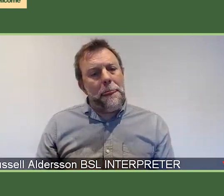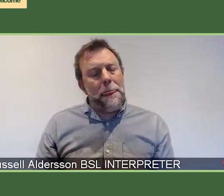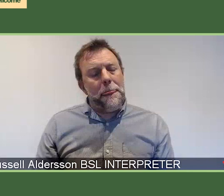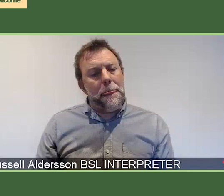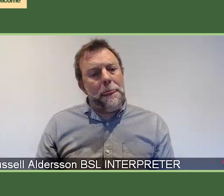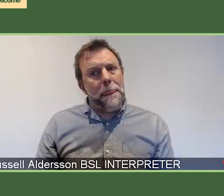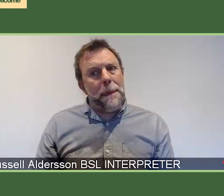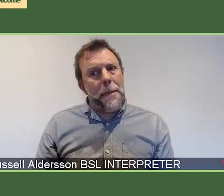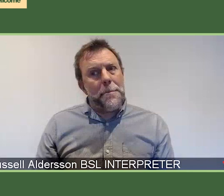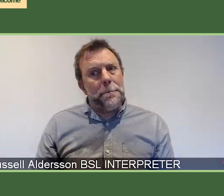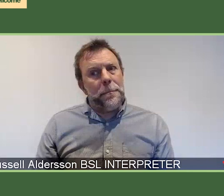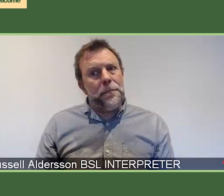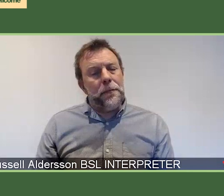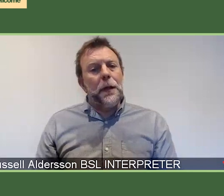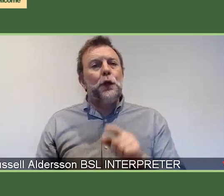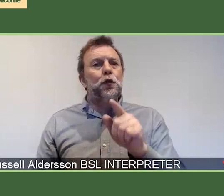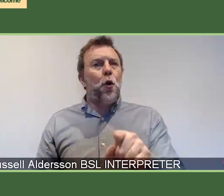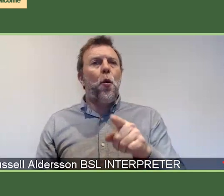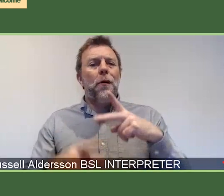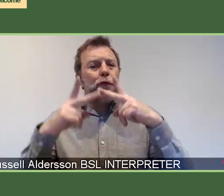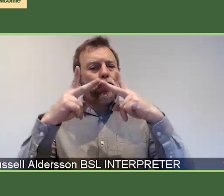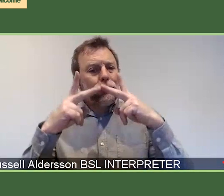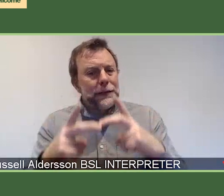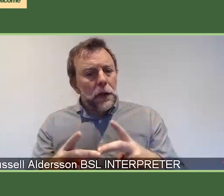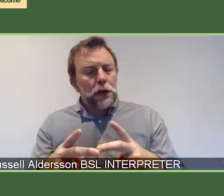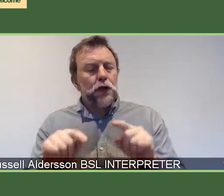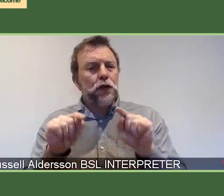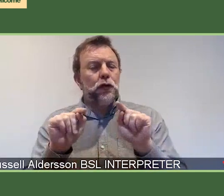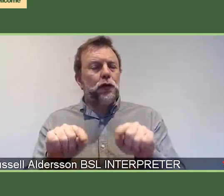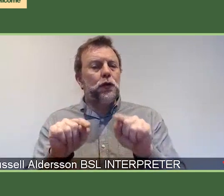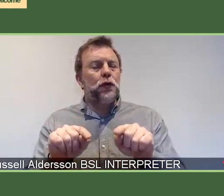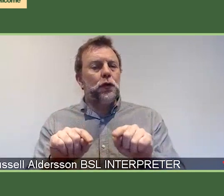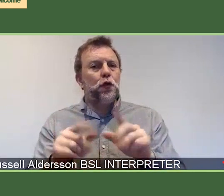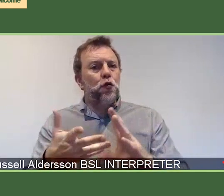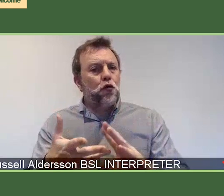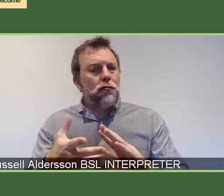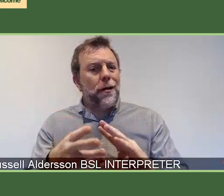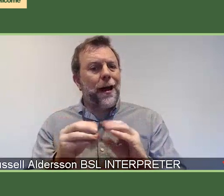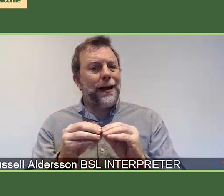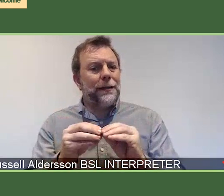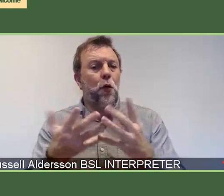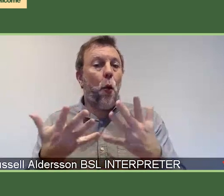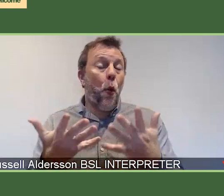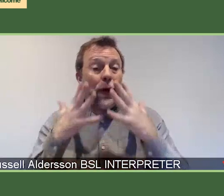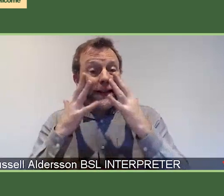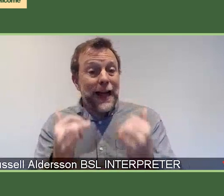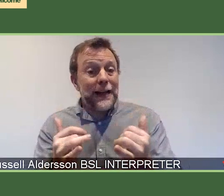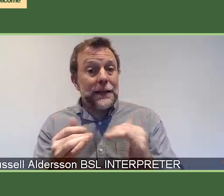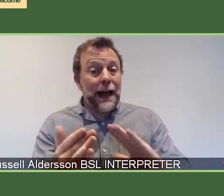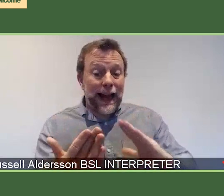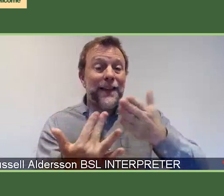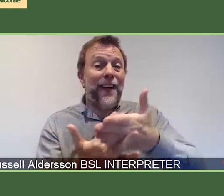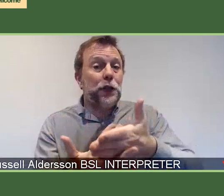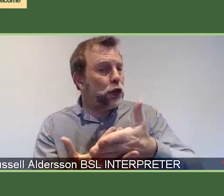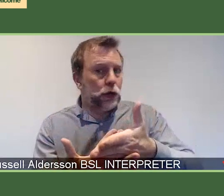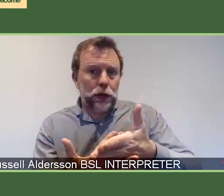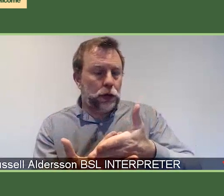research which is in there to create or test an intervention and